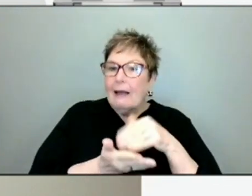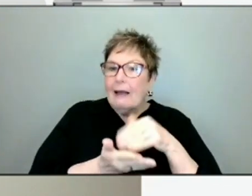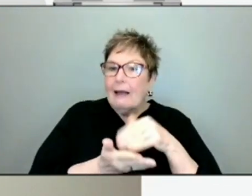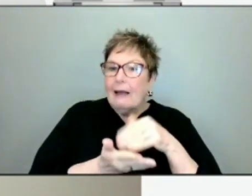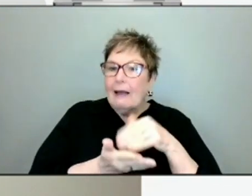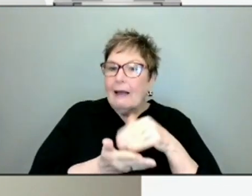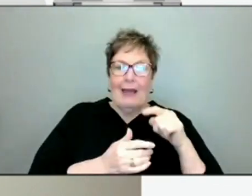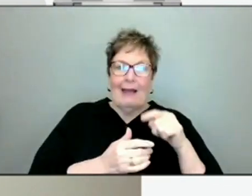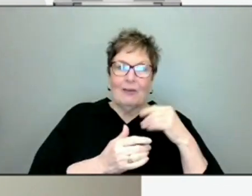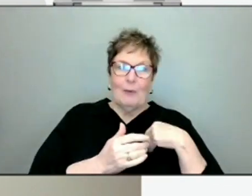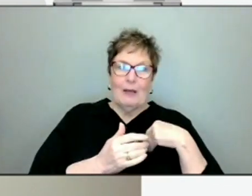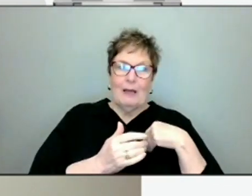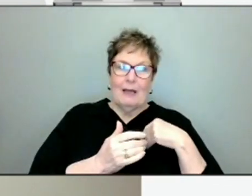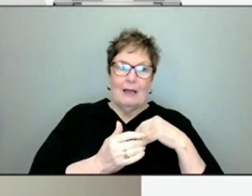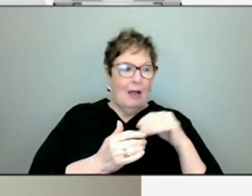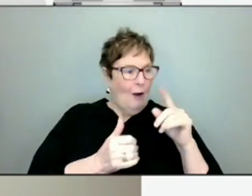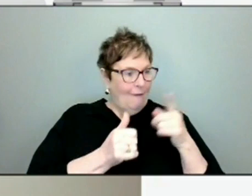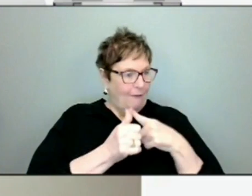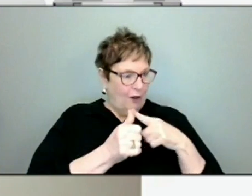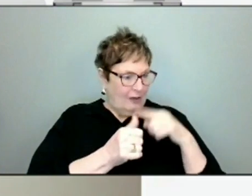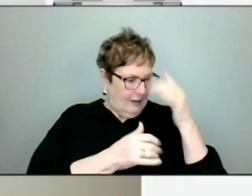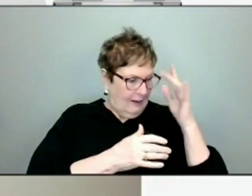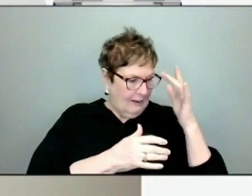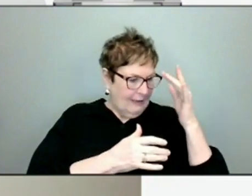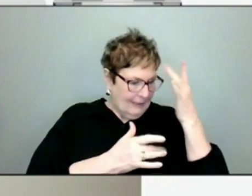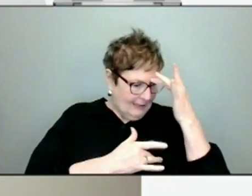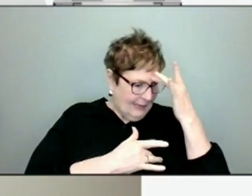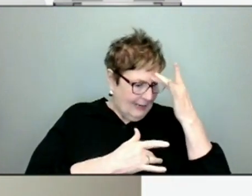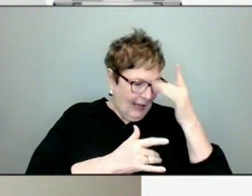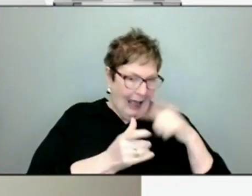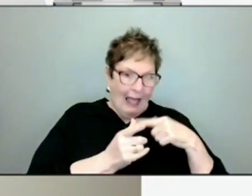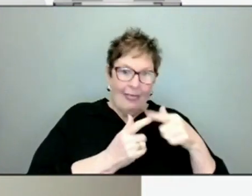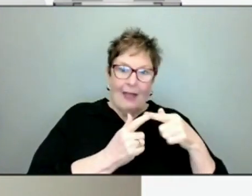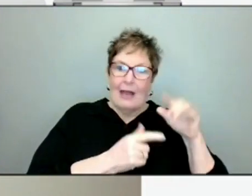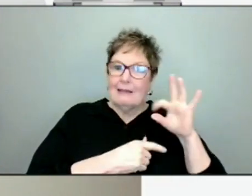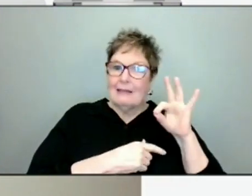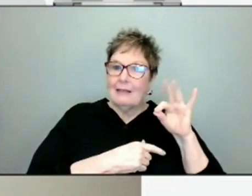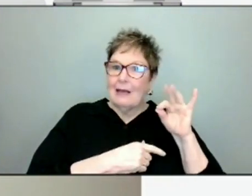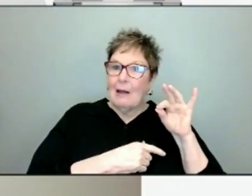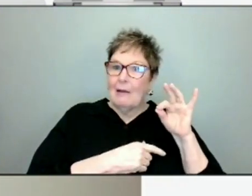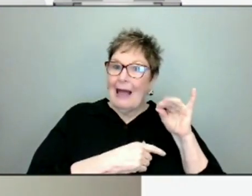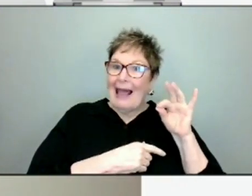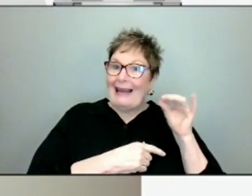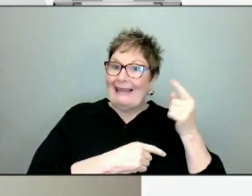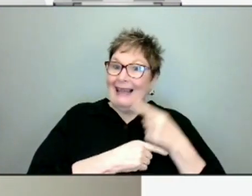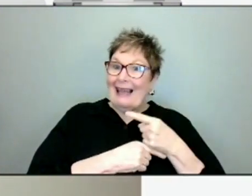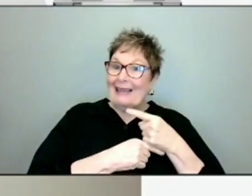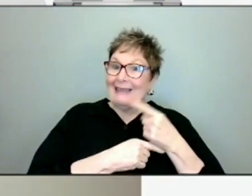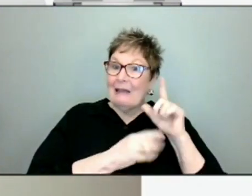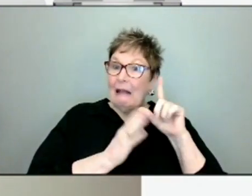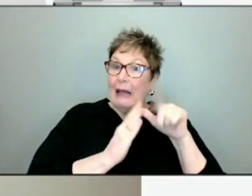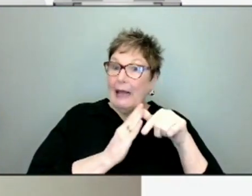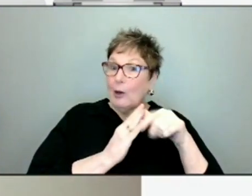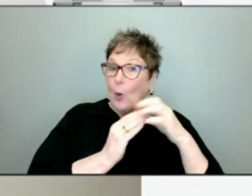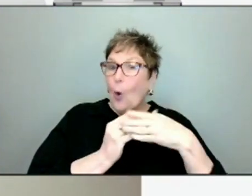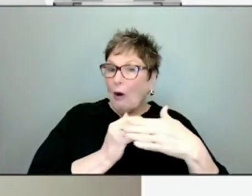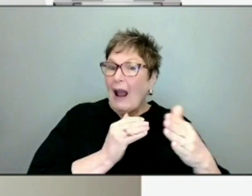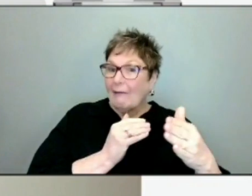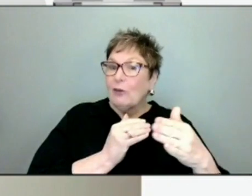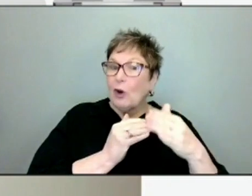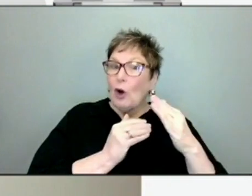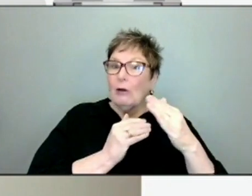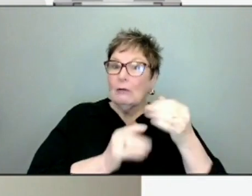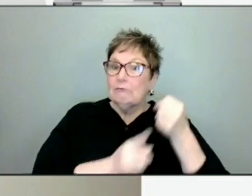be at least 90 days out from their initial infection. And so we are keeping track of those cases and have been doing so for quite some time.